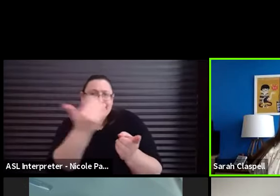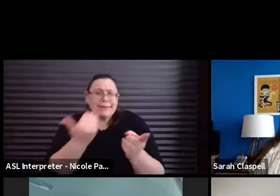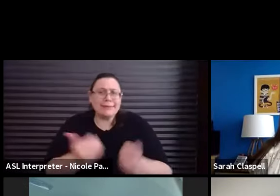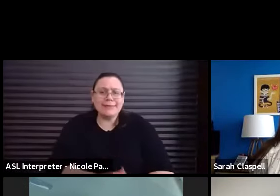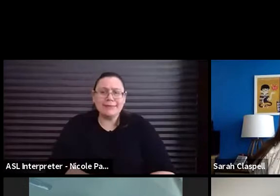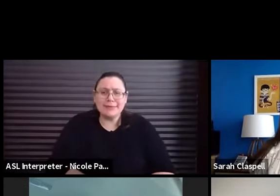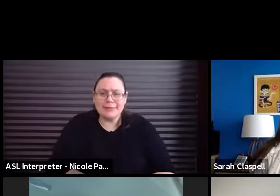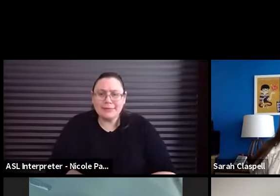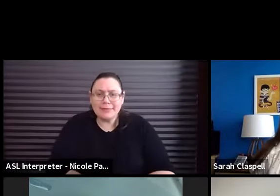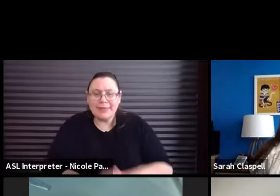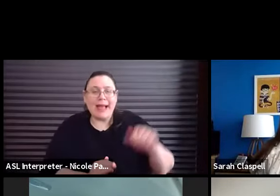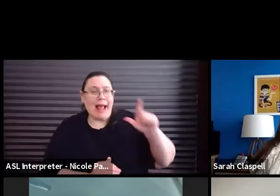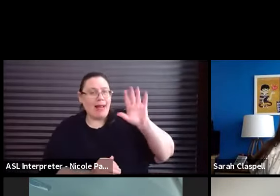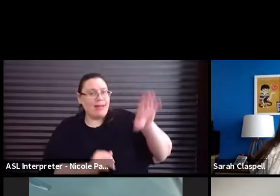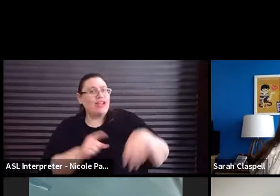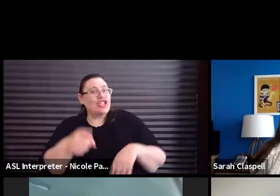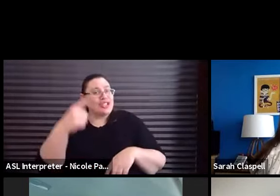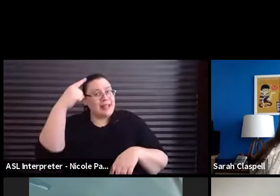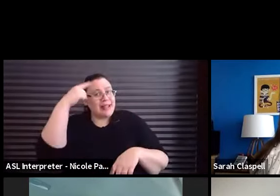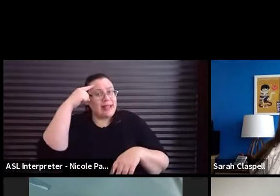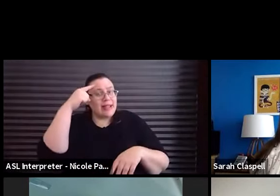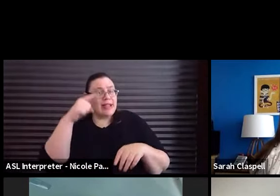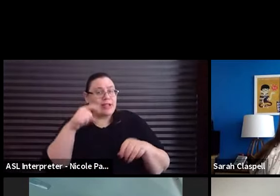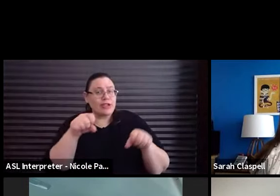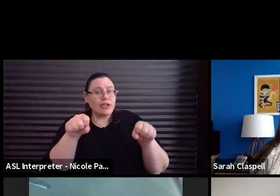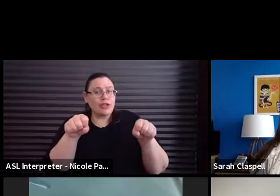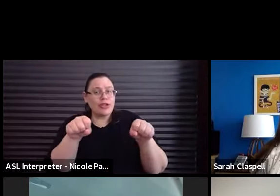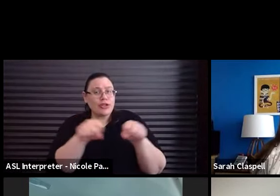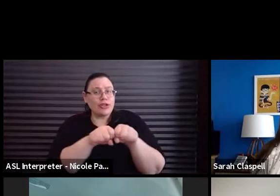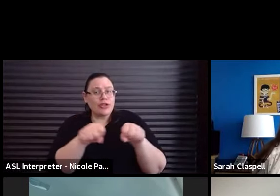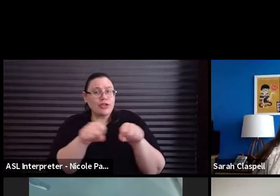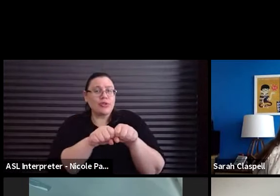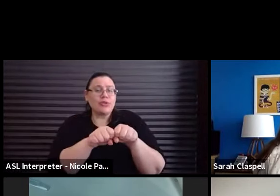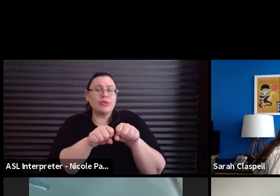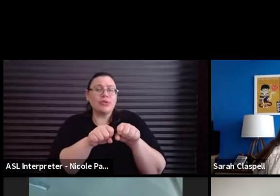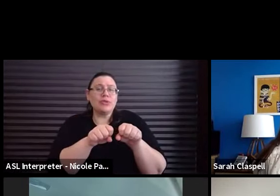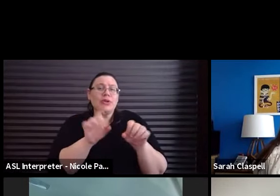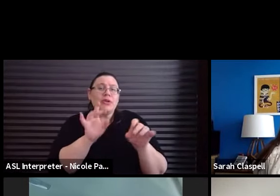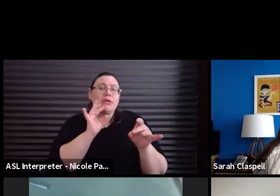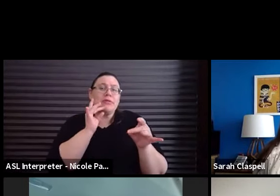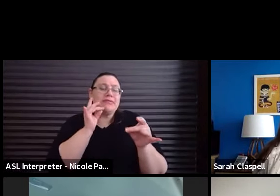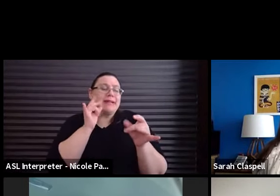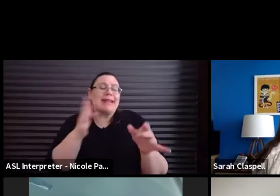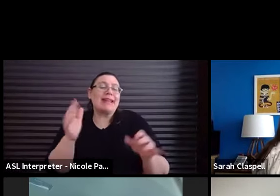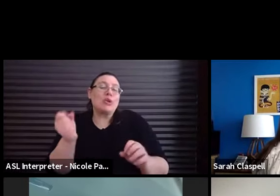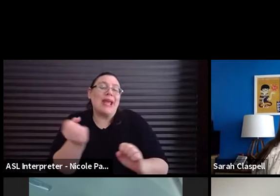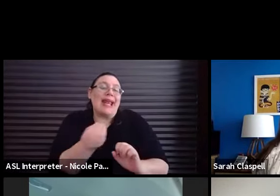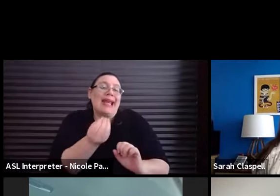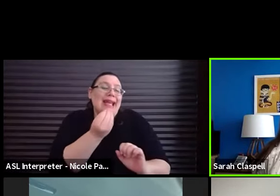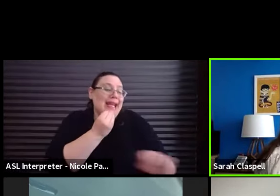Lisa thinks shoes, um, are actually like a delicacy, like an edible, edible delicacy.